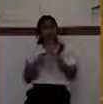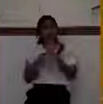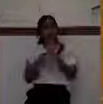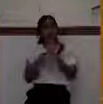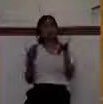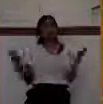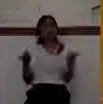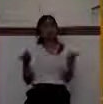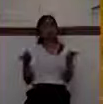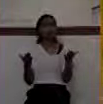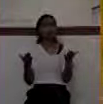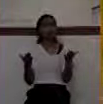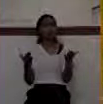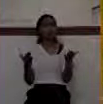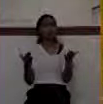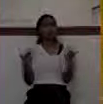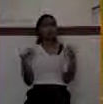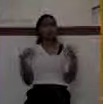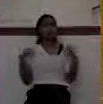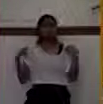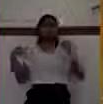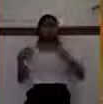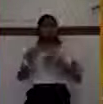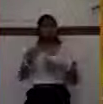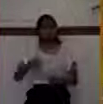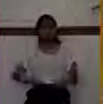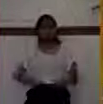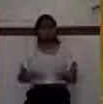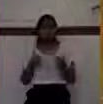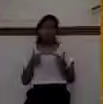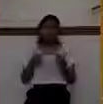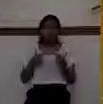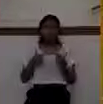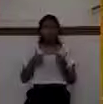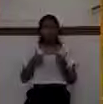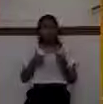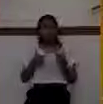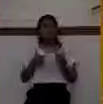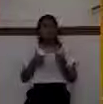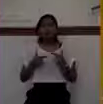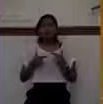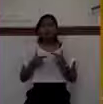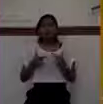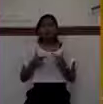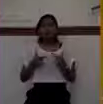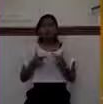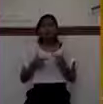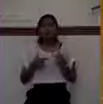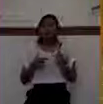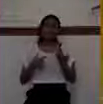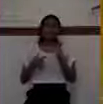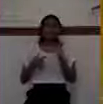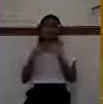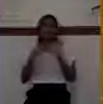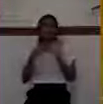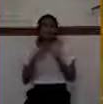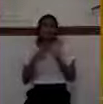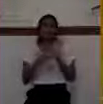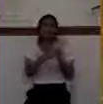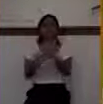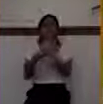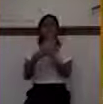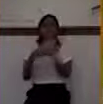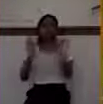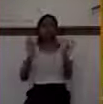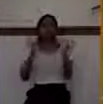Are you living a life that is reflecting the gold standard we could say in your life where you're